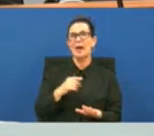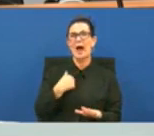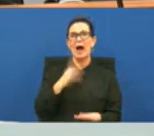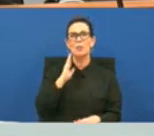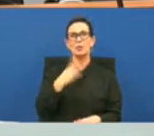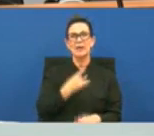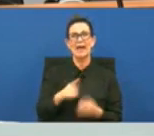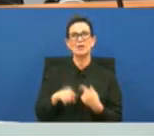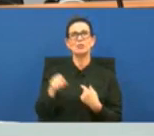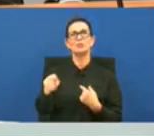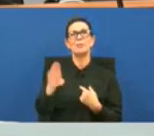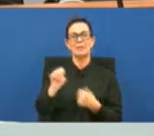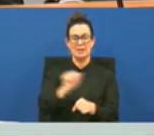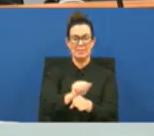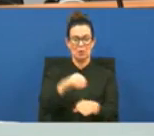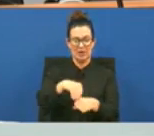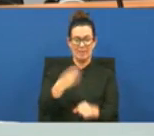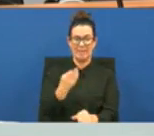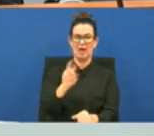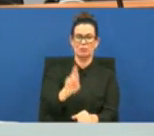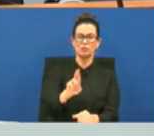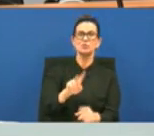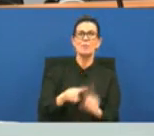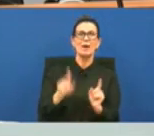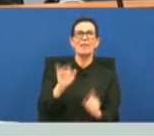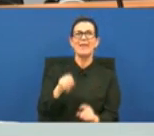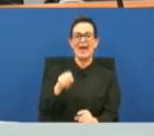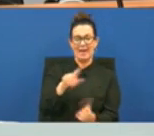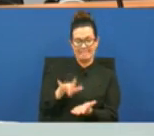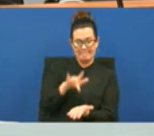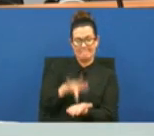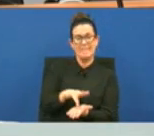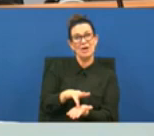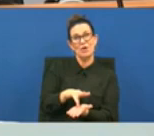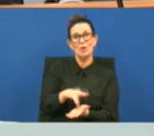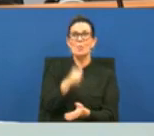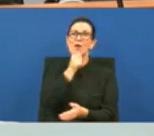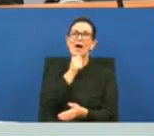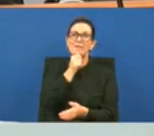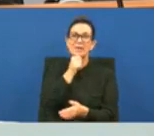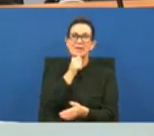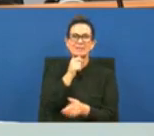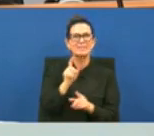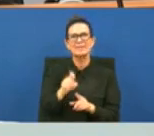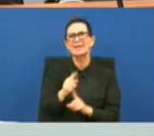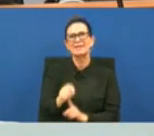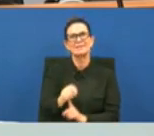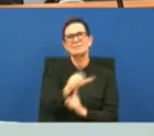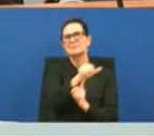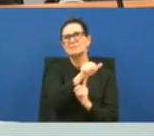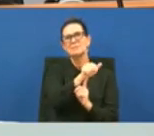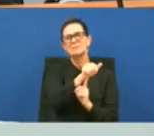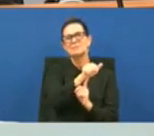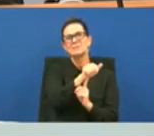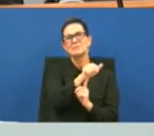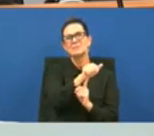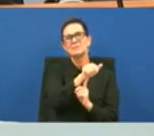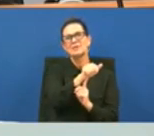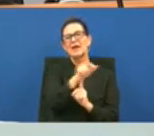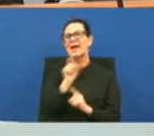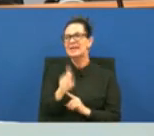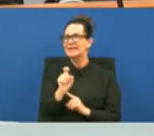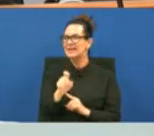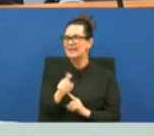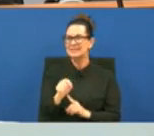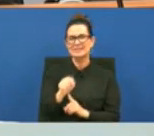like you to be unemployed in baton root but that middle man that private part needs to be taken out and it needs